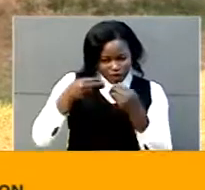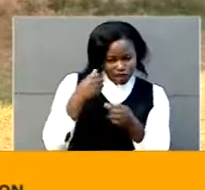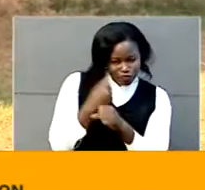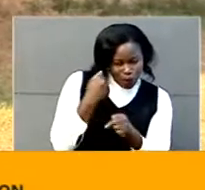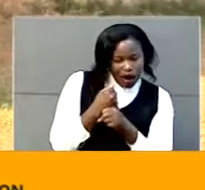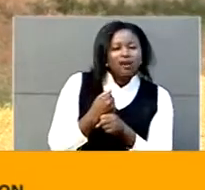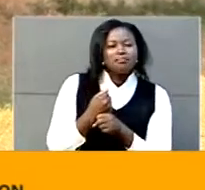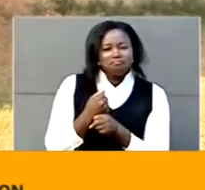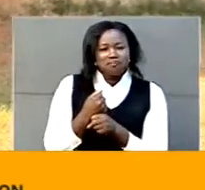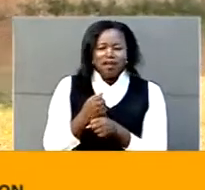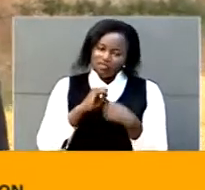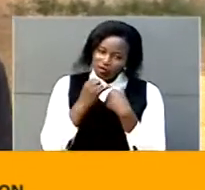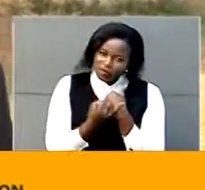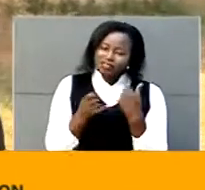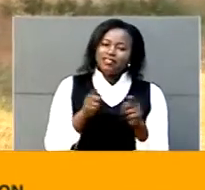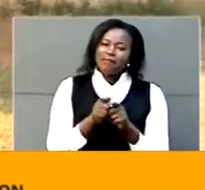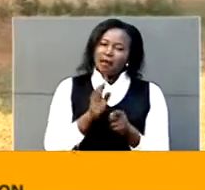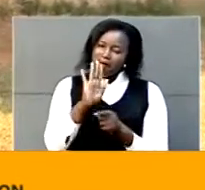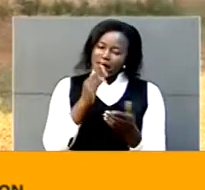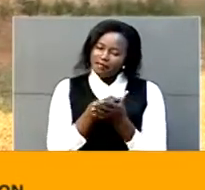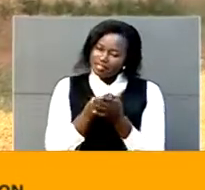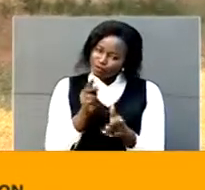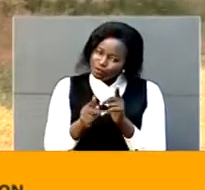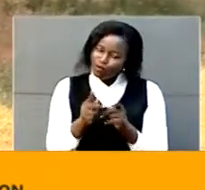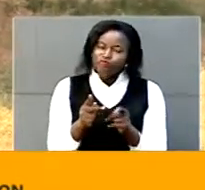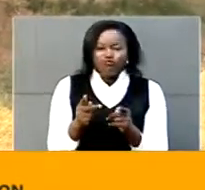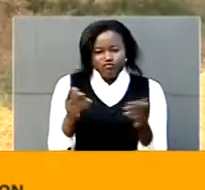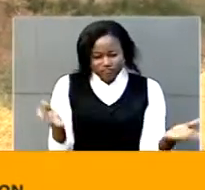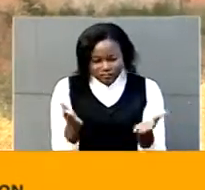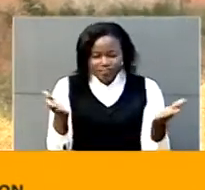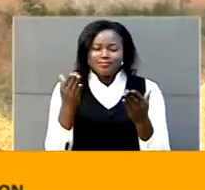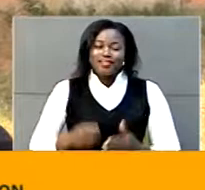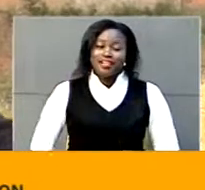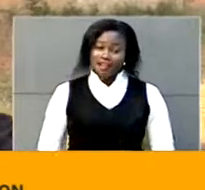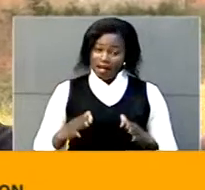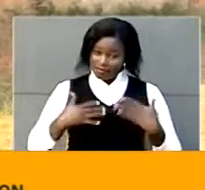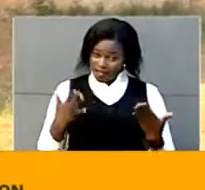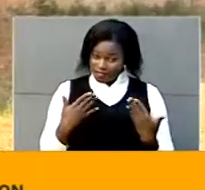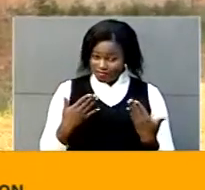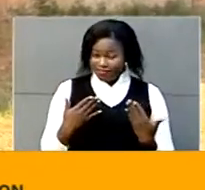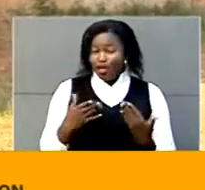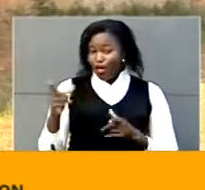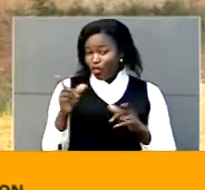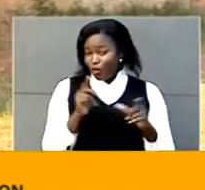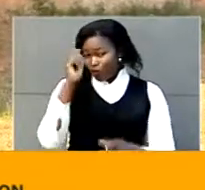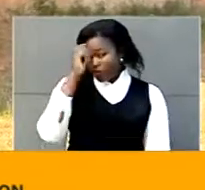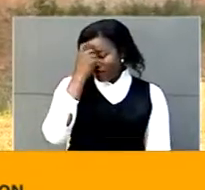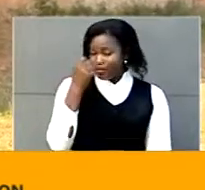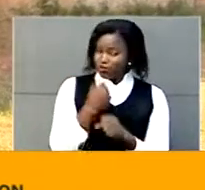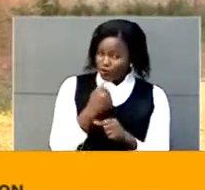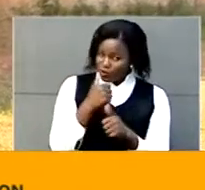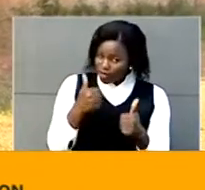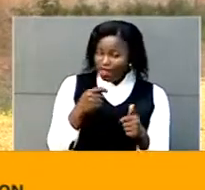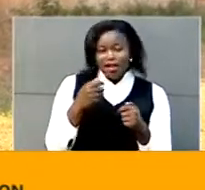people's incomes so i'm very happy with the local government if people utilize it very well it will really